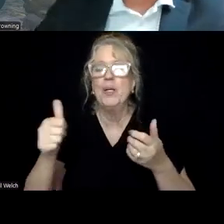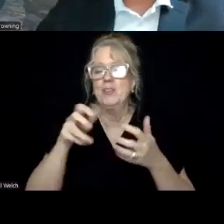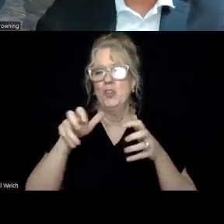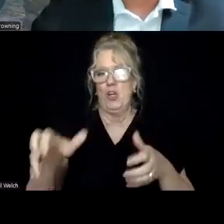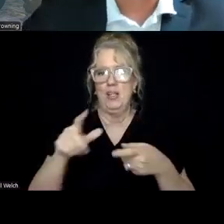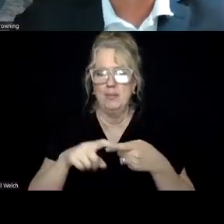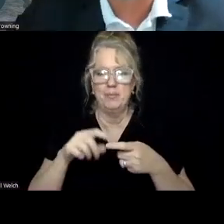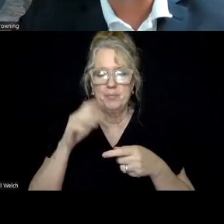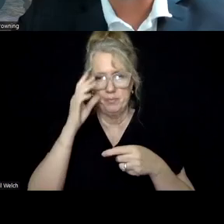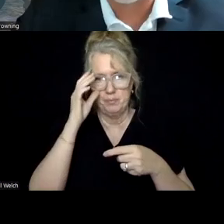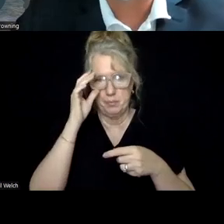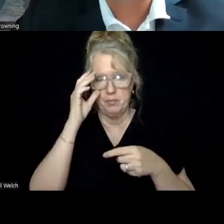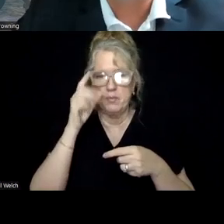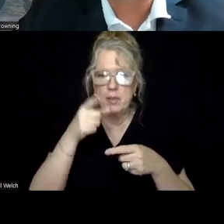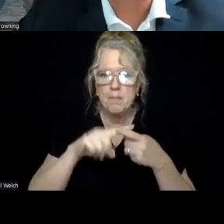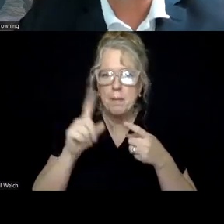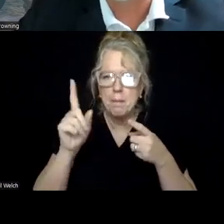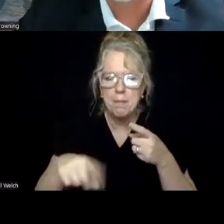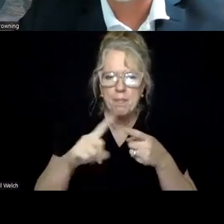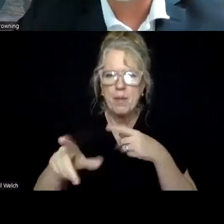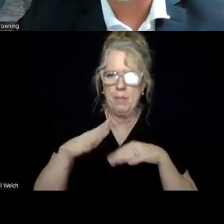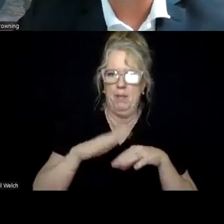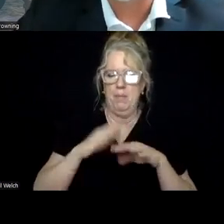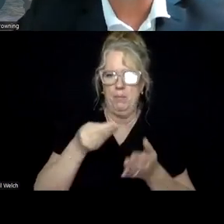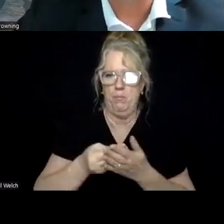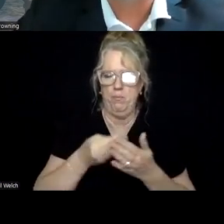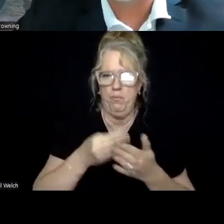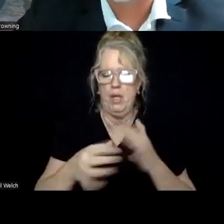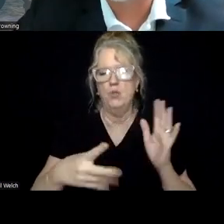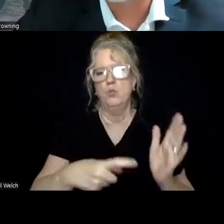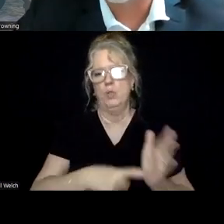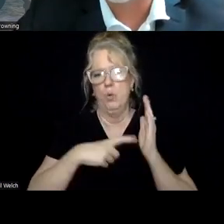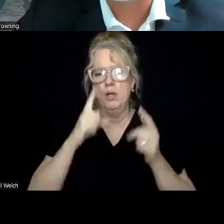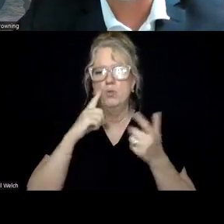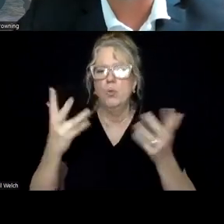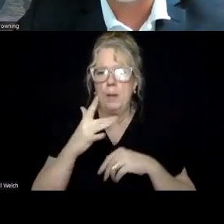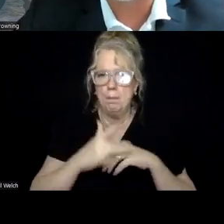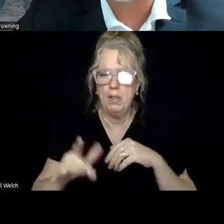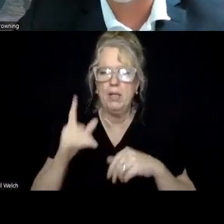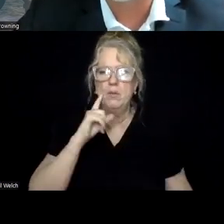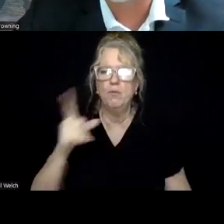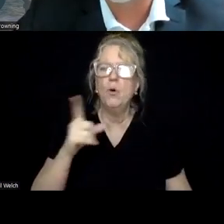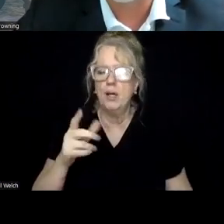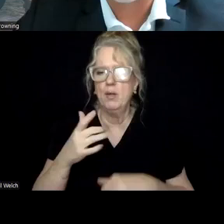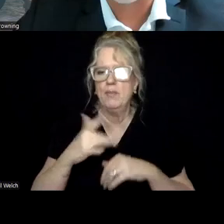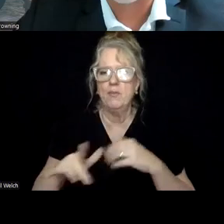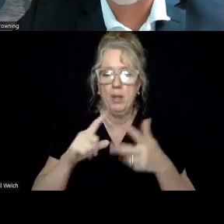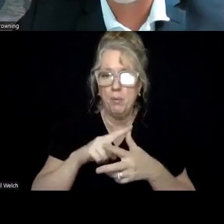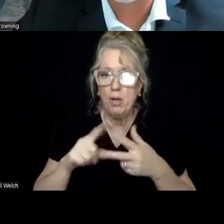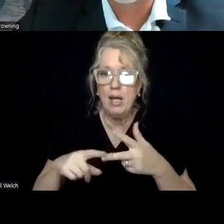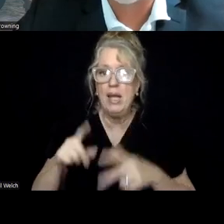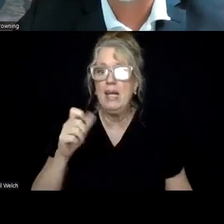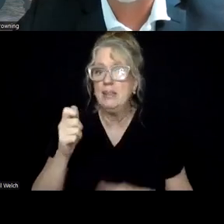Phil often says a crisis provider must have the minimum funding required to blank core crisis availability. So is it